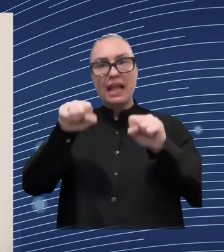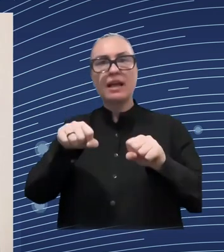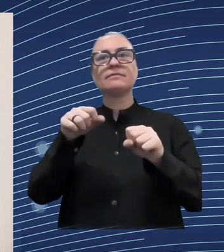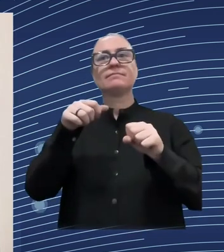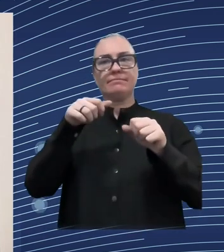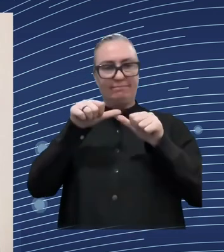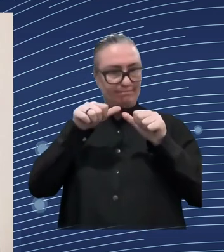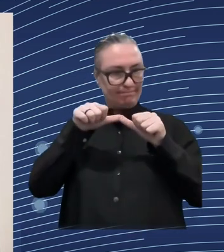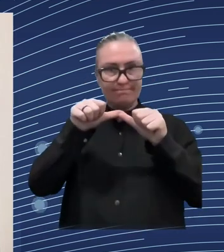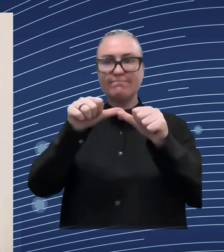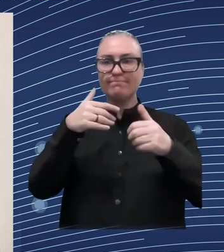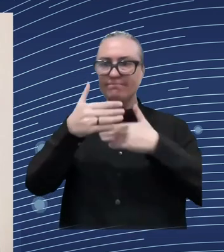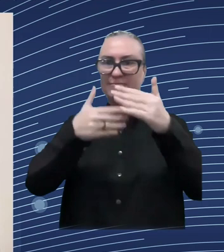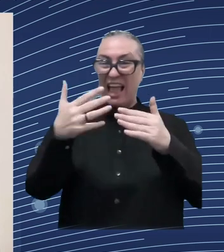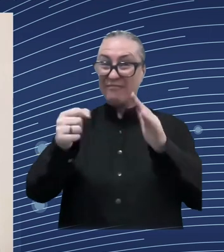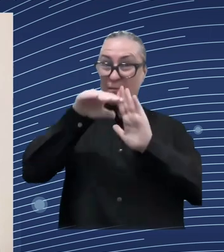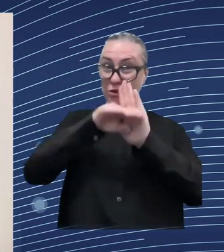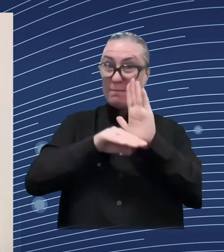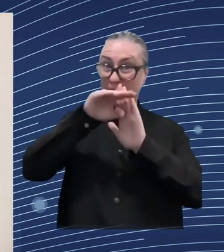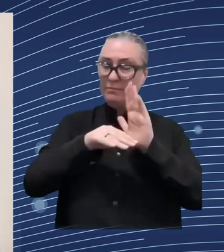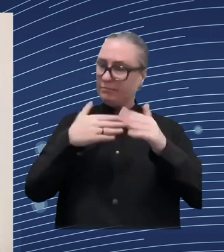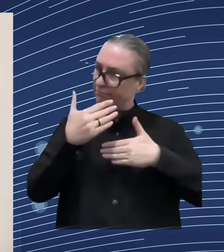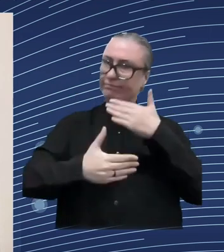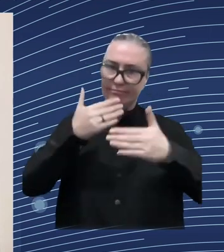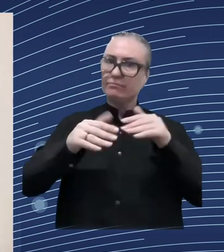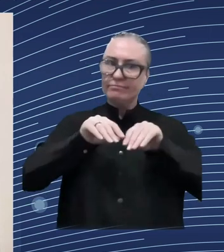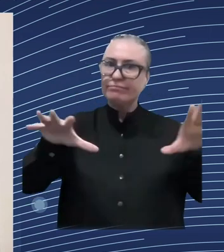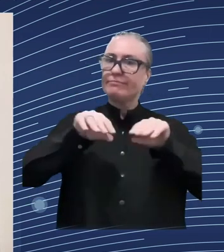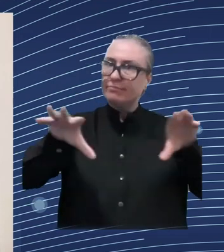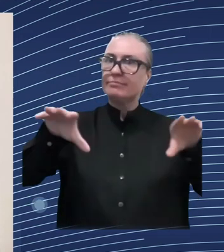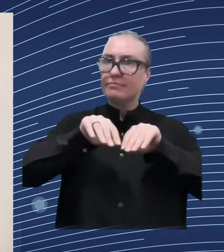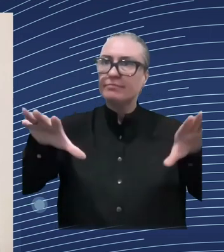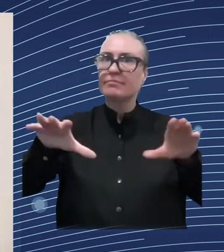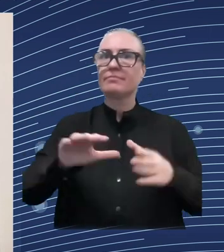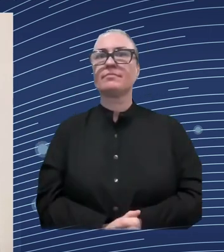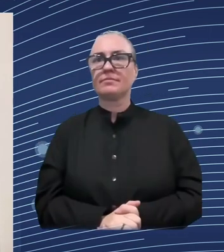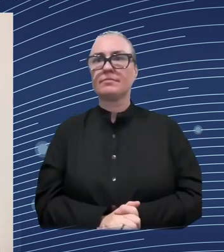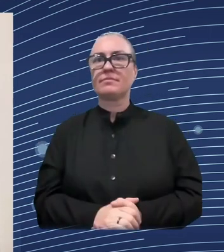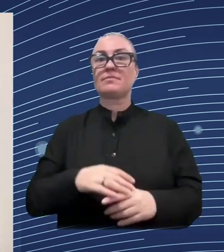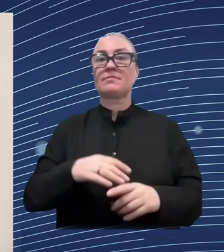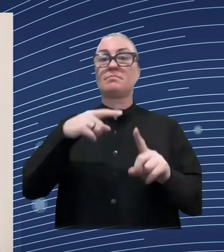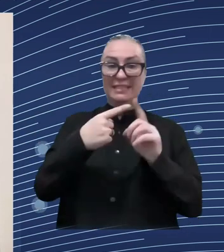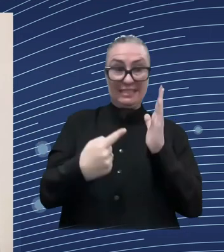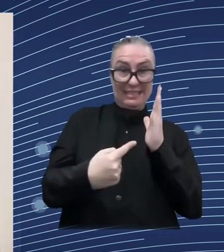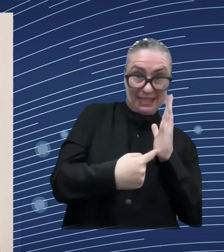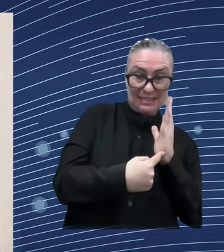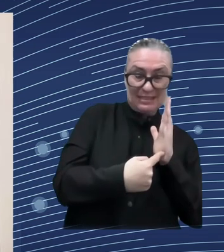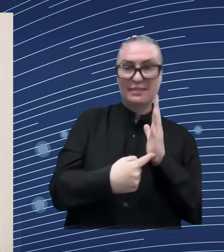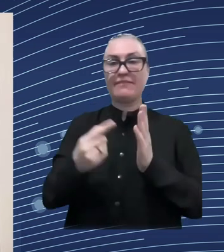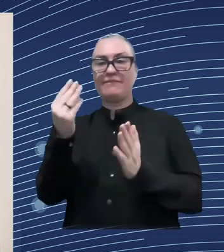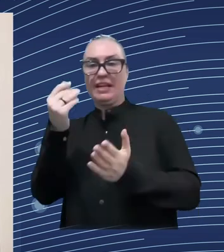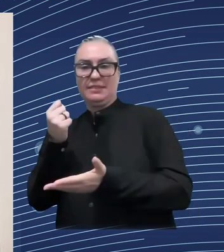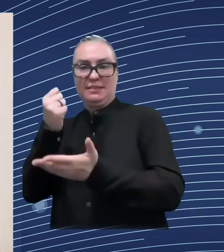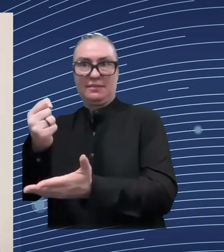as i mentioned for the development of social services whether technical support and the design of the new social services